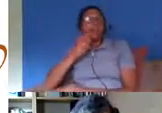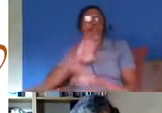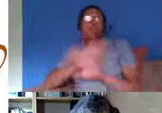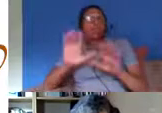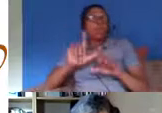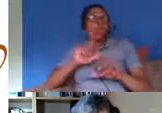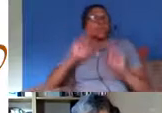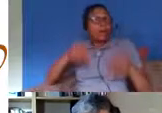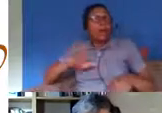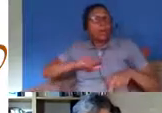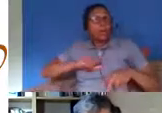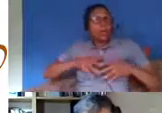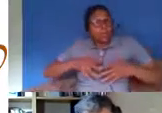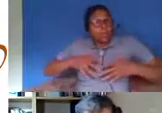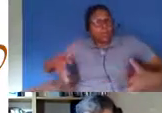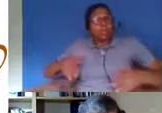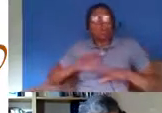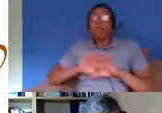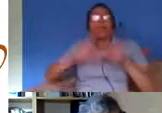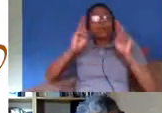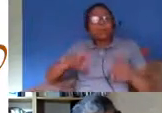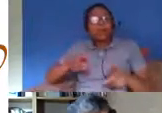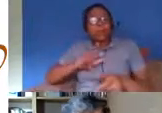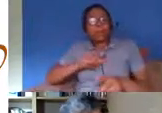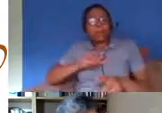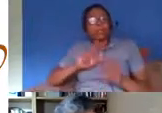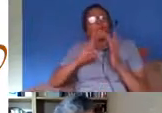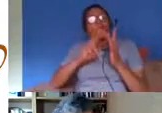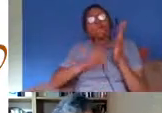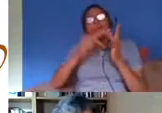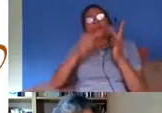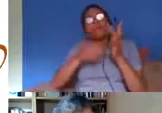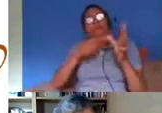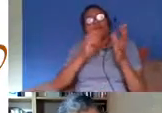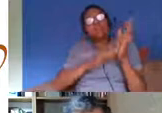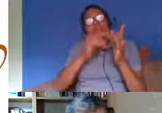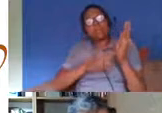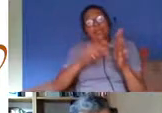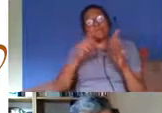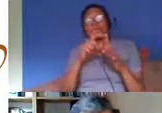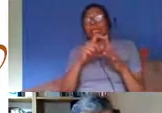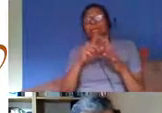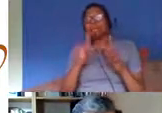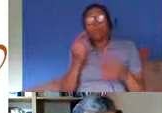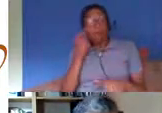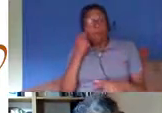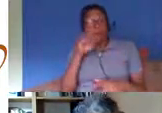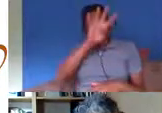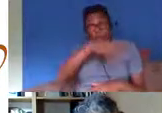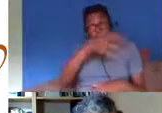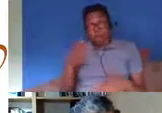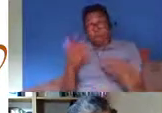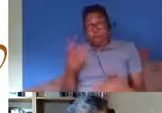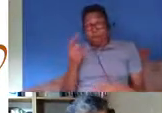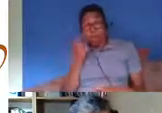this chart firstly shows the relative chance of dying following a positive